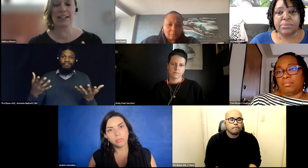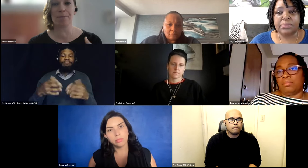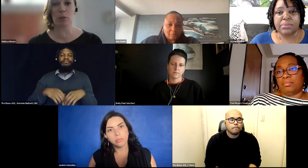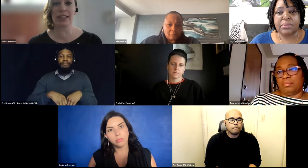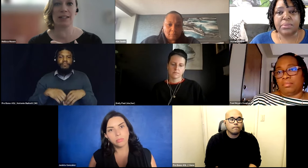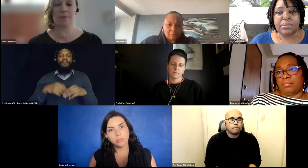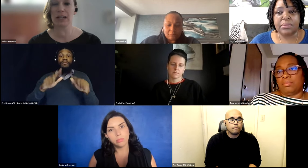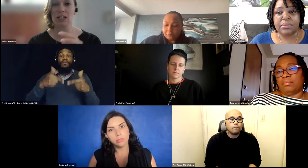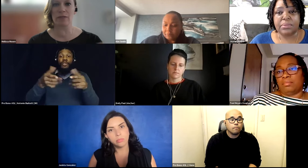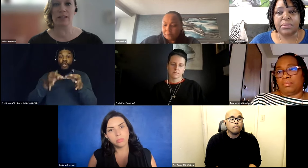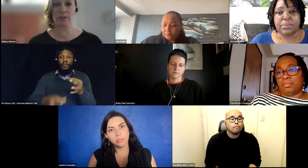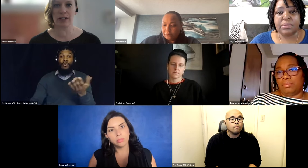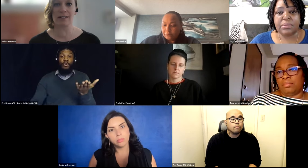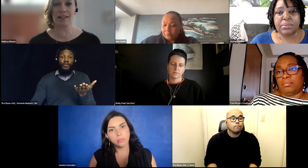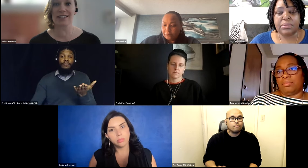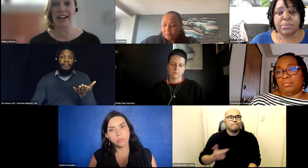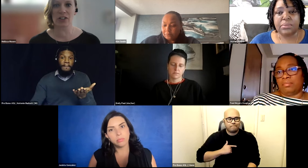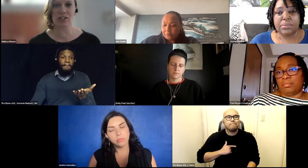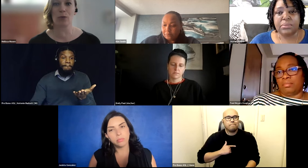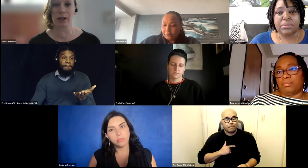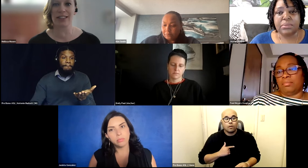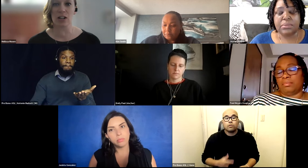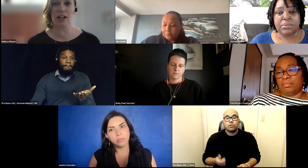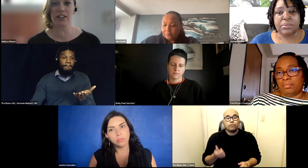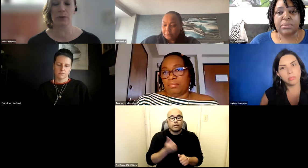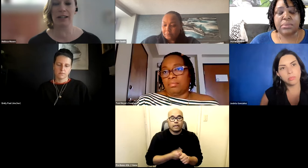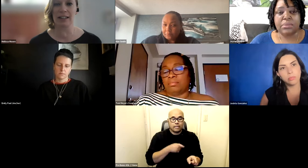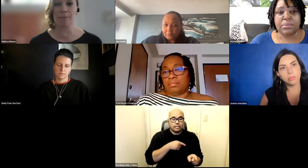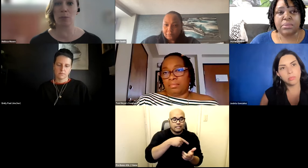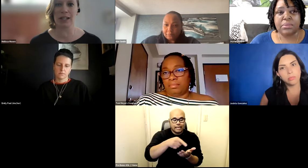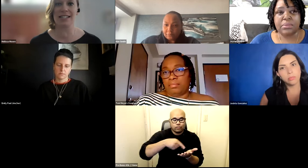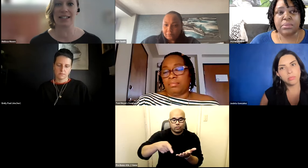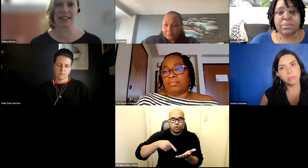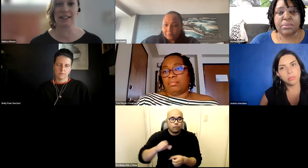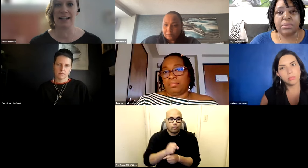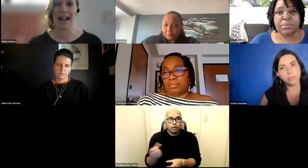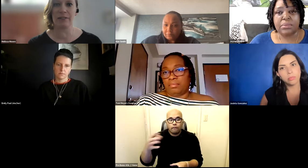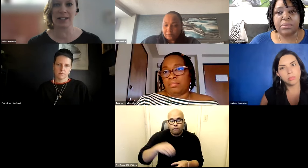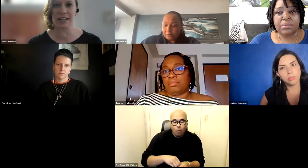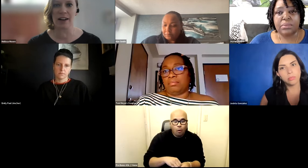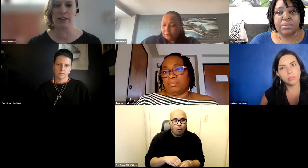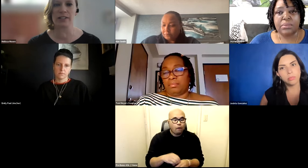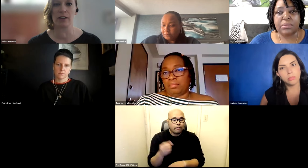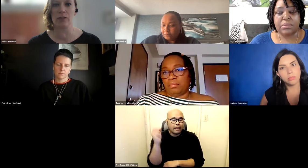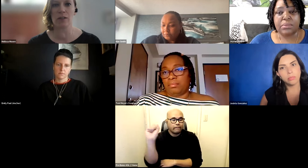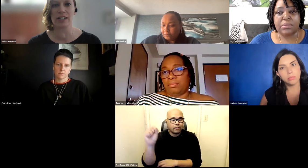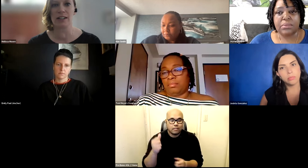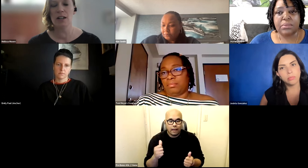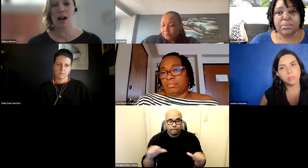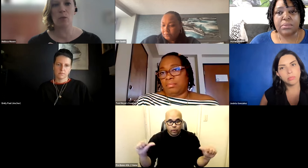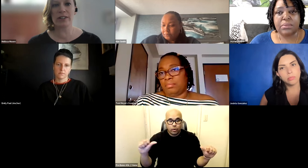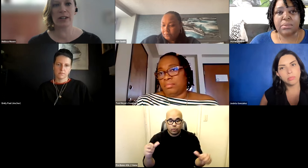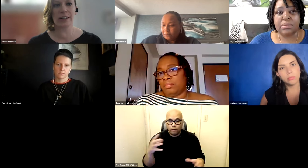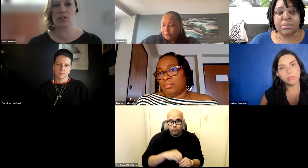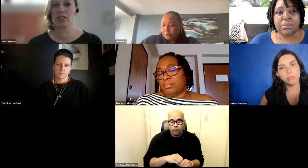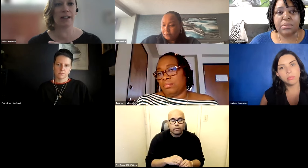wondering, you know, within each of the different sectors of work that y'all are doing and the mobilizing and advocacy efforts that you're involved in,